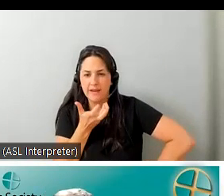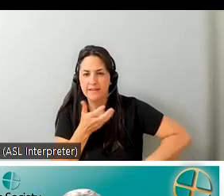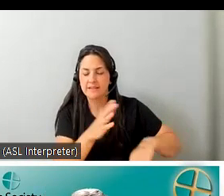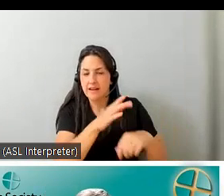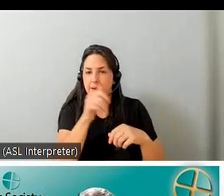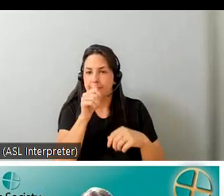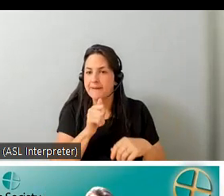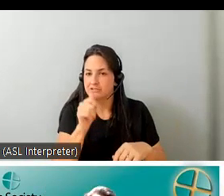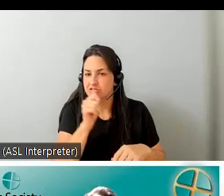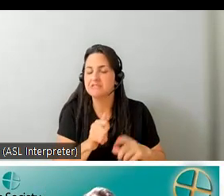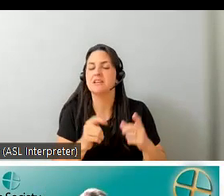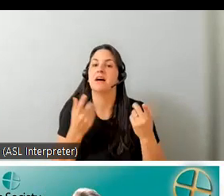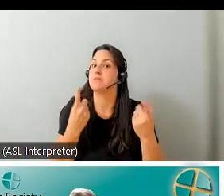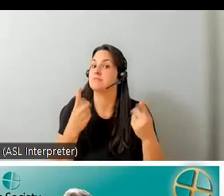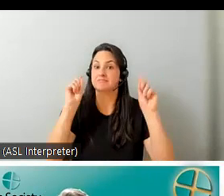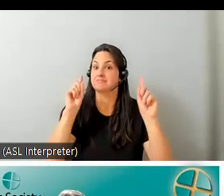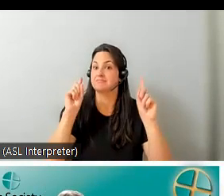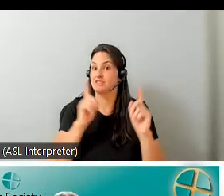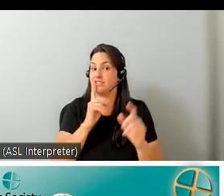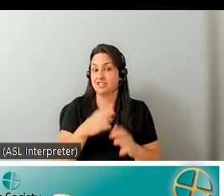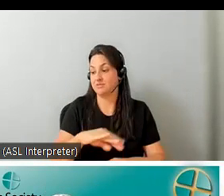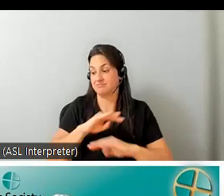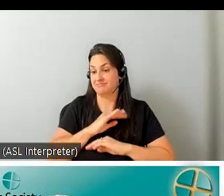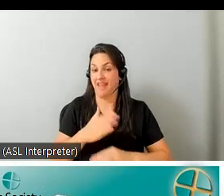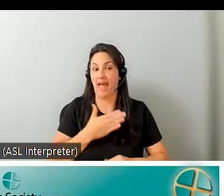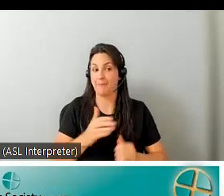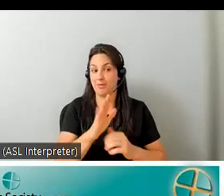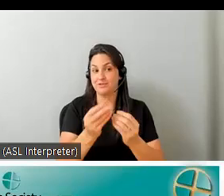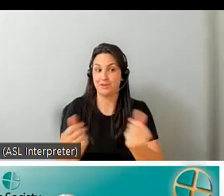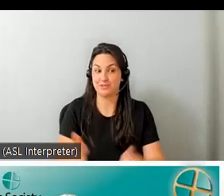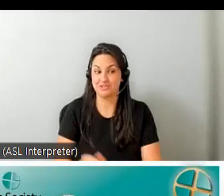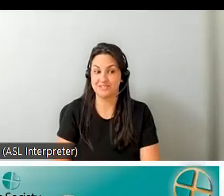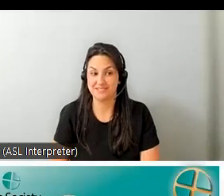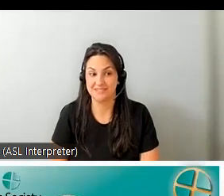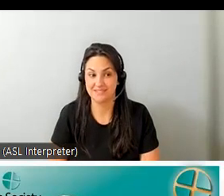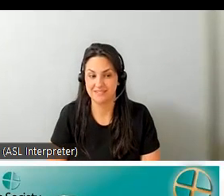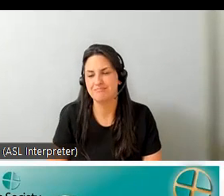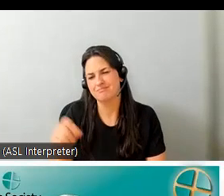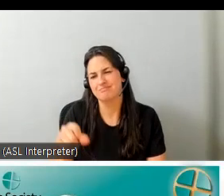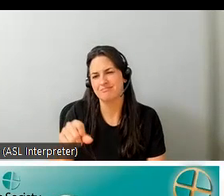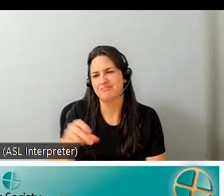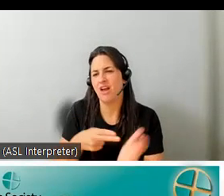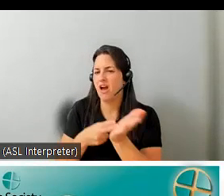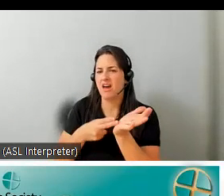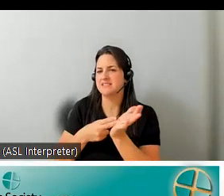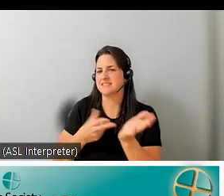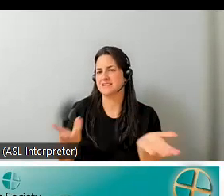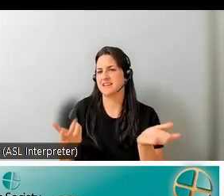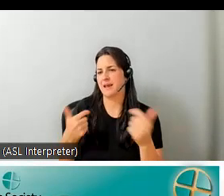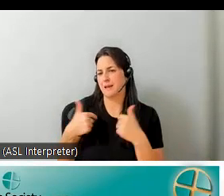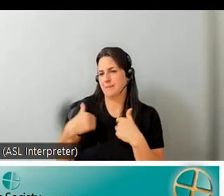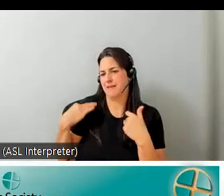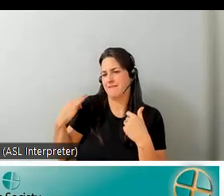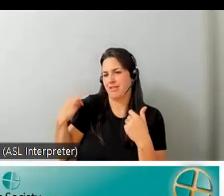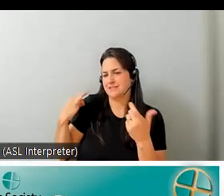came in so and in the end she was really happy with the solution that she got yeah and honestly you know in terms of me being a volunteer